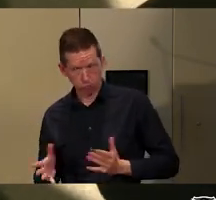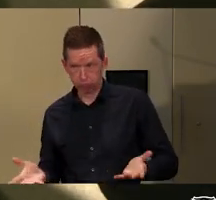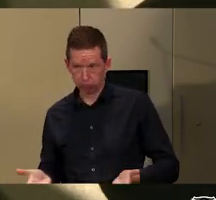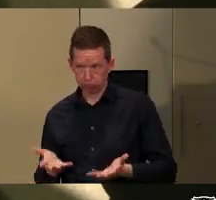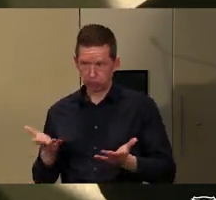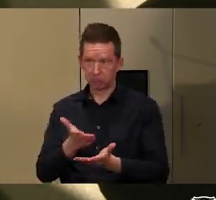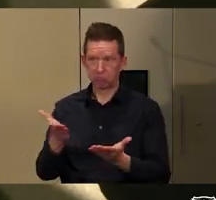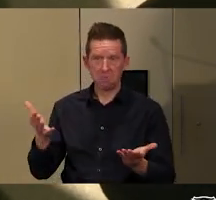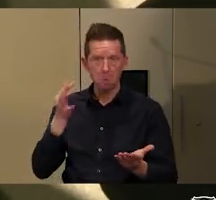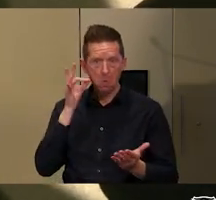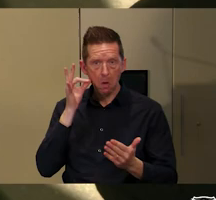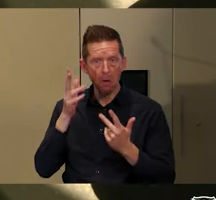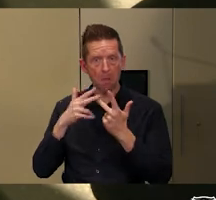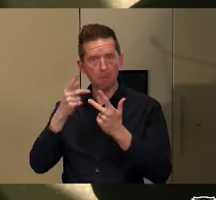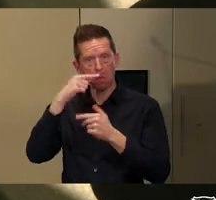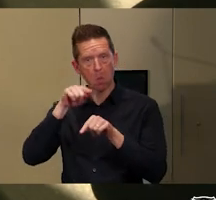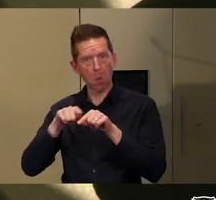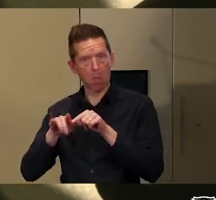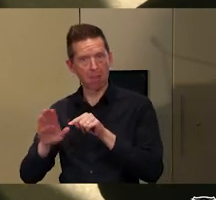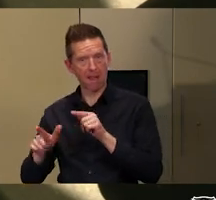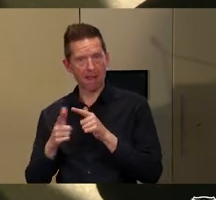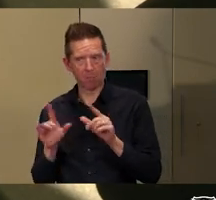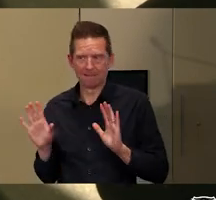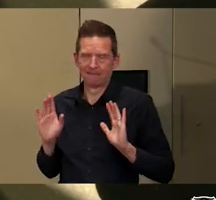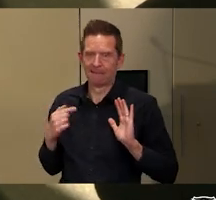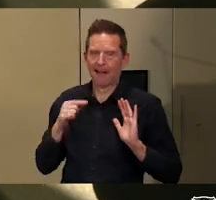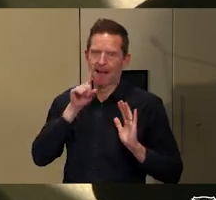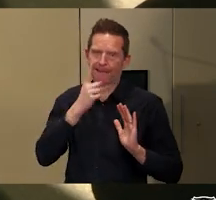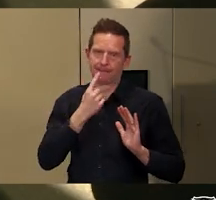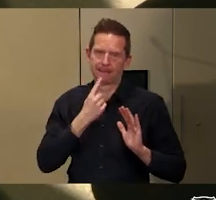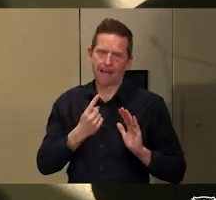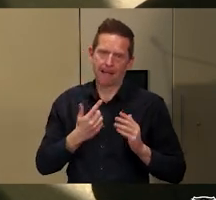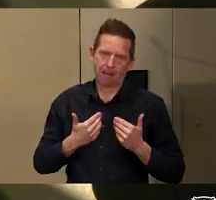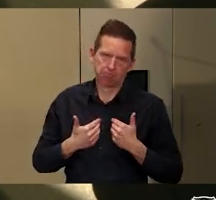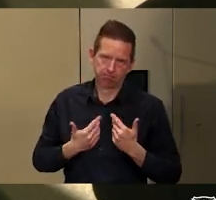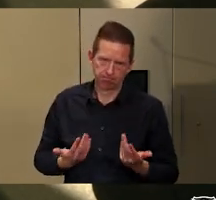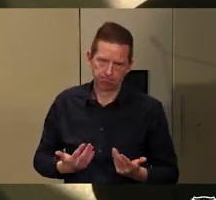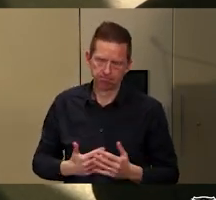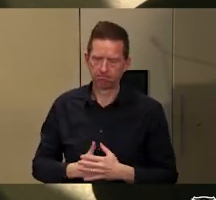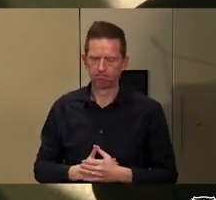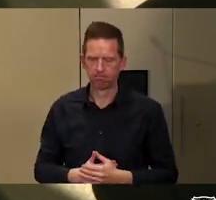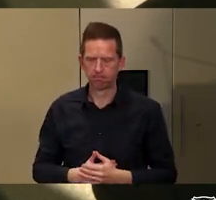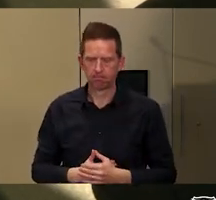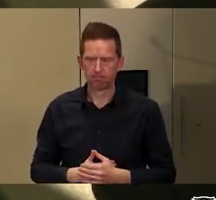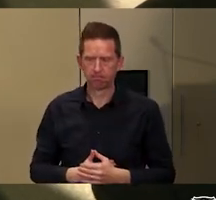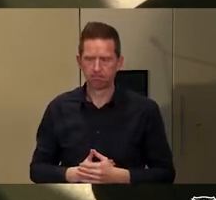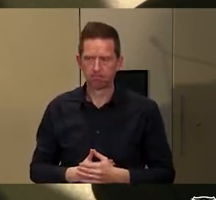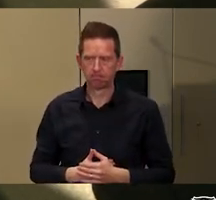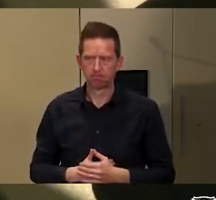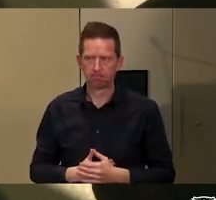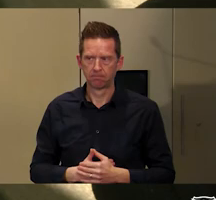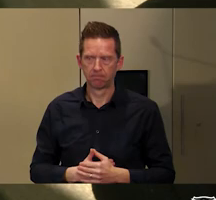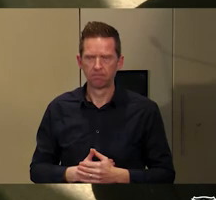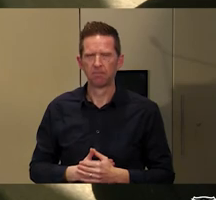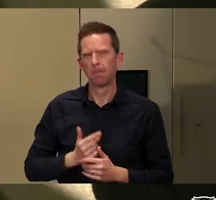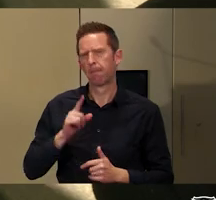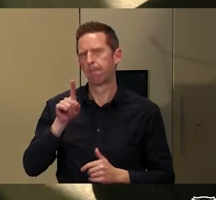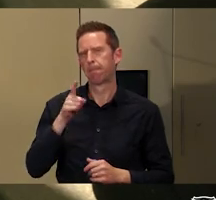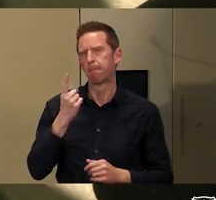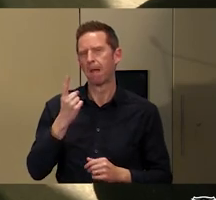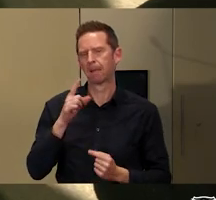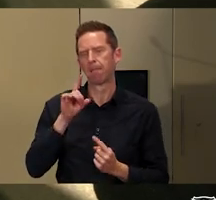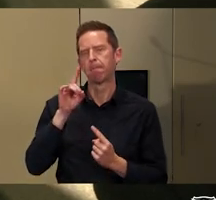people learning their language. So it's not sort of my place to say that. But I think it's really important that